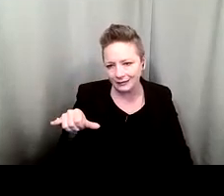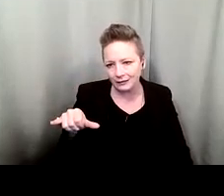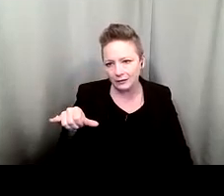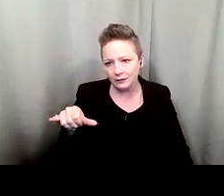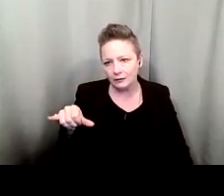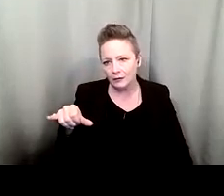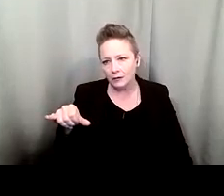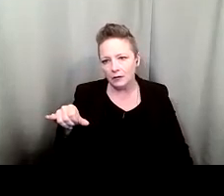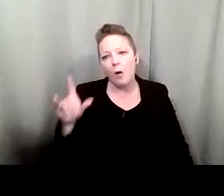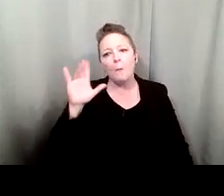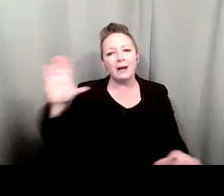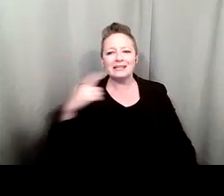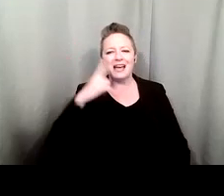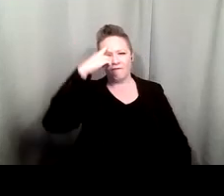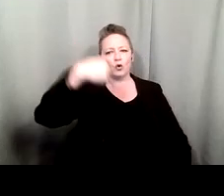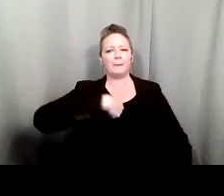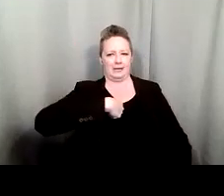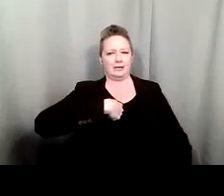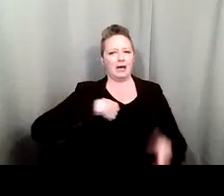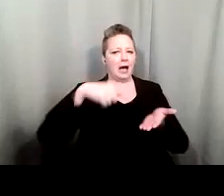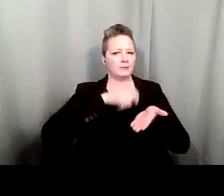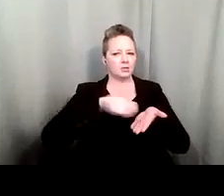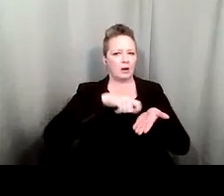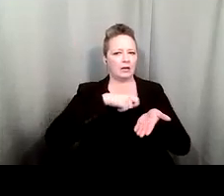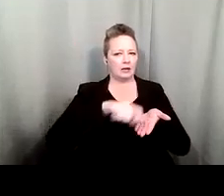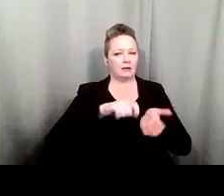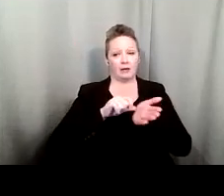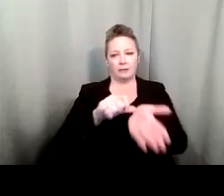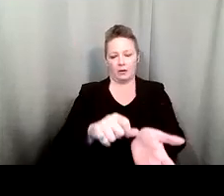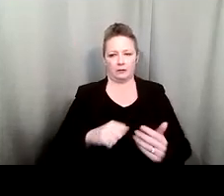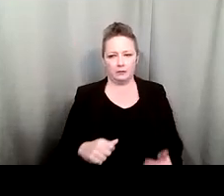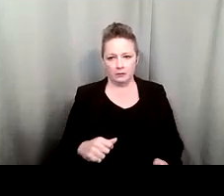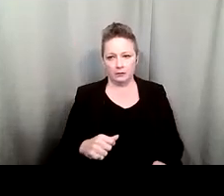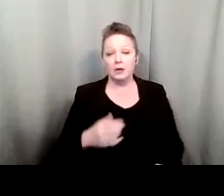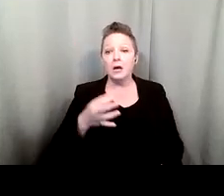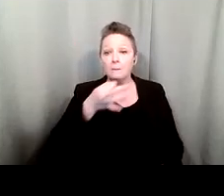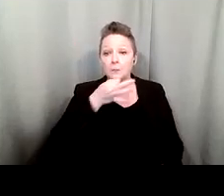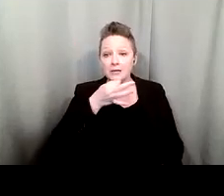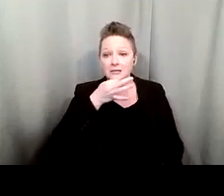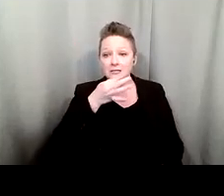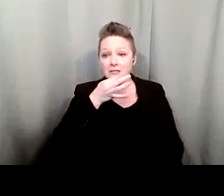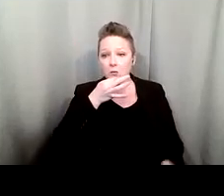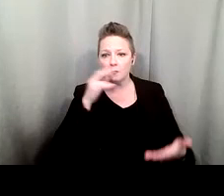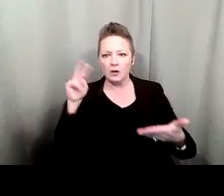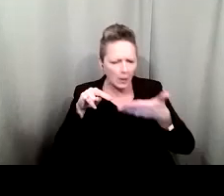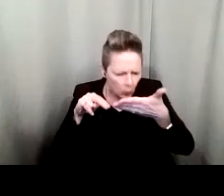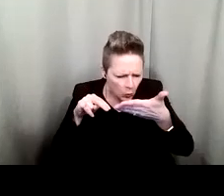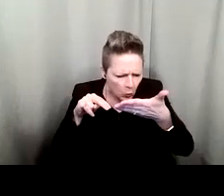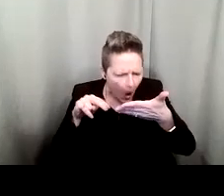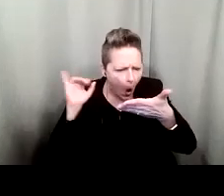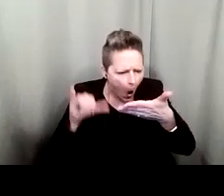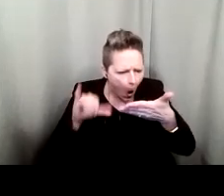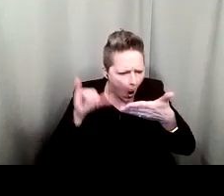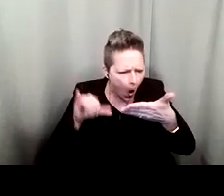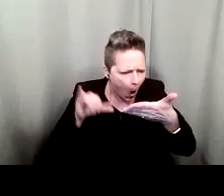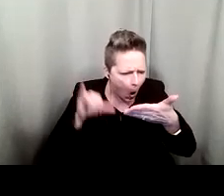said okay i'm just doing it for myself keep writing pretty soon i have their nose in my page oh i didn't